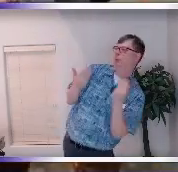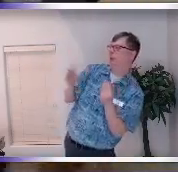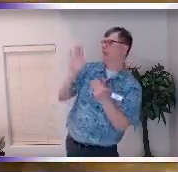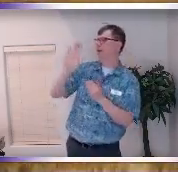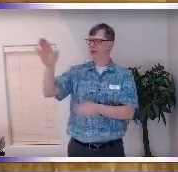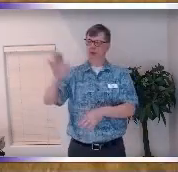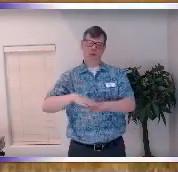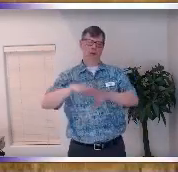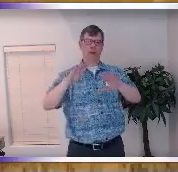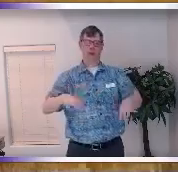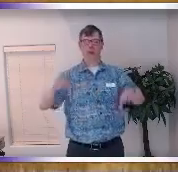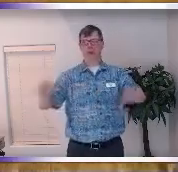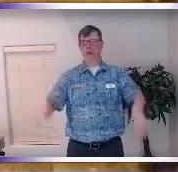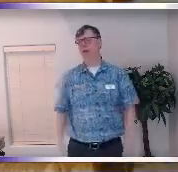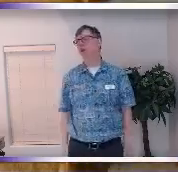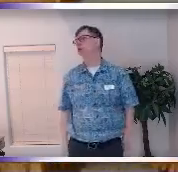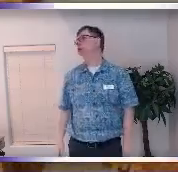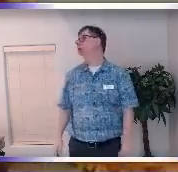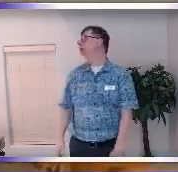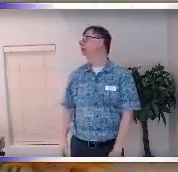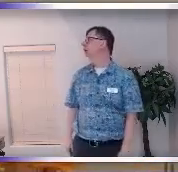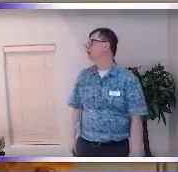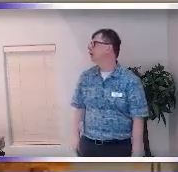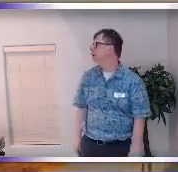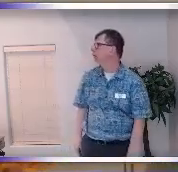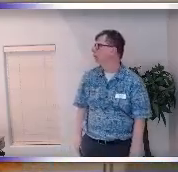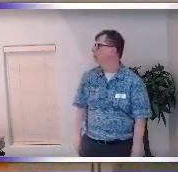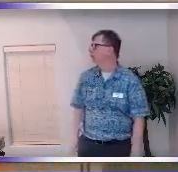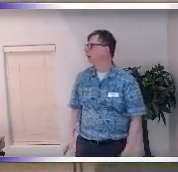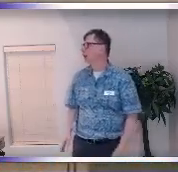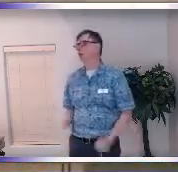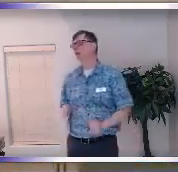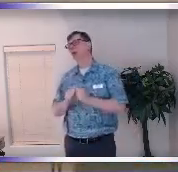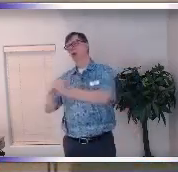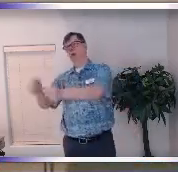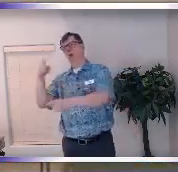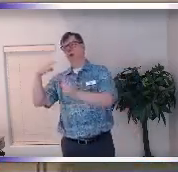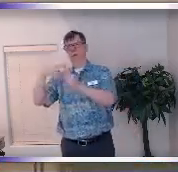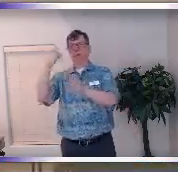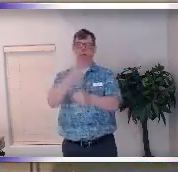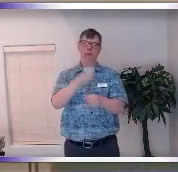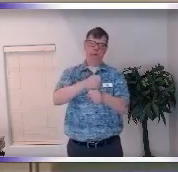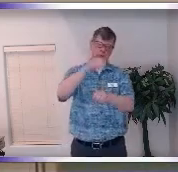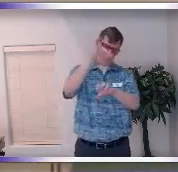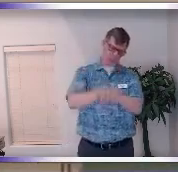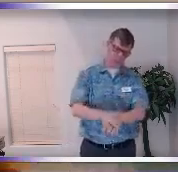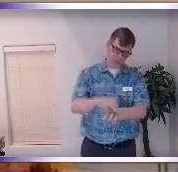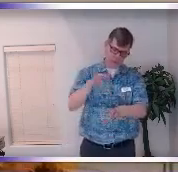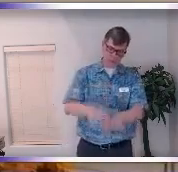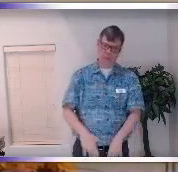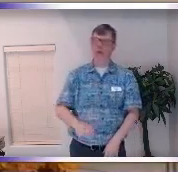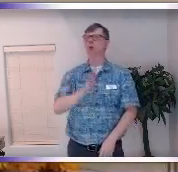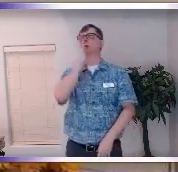right I heard mother mirror say once uh go to work and sit down and do it as